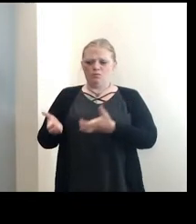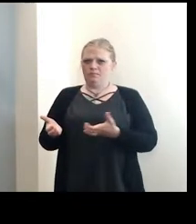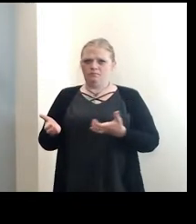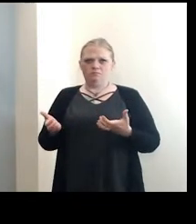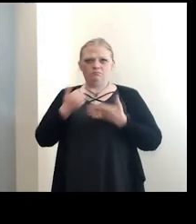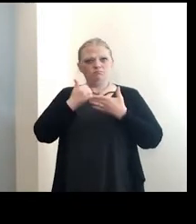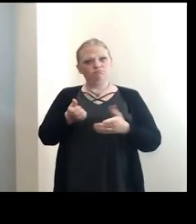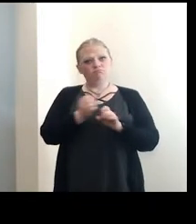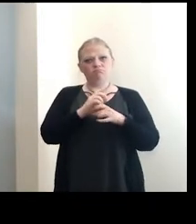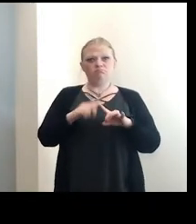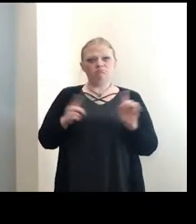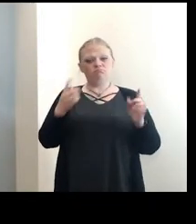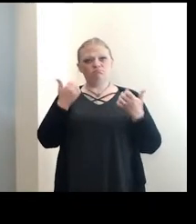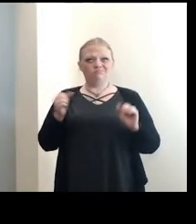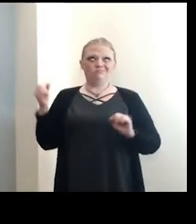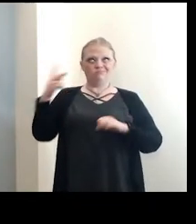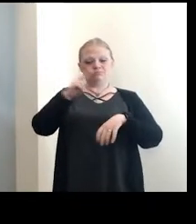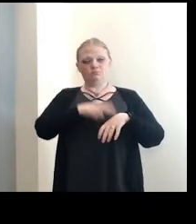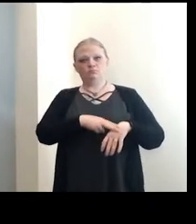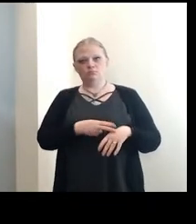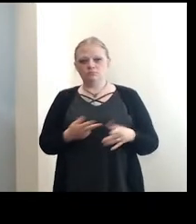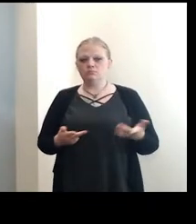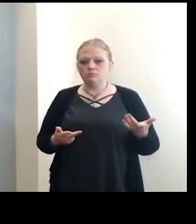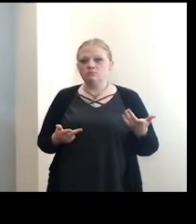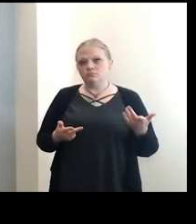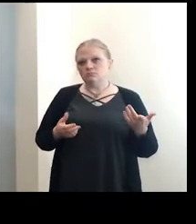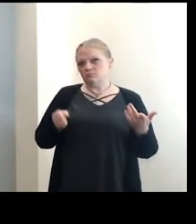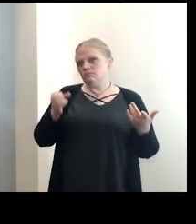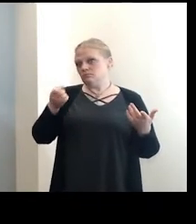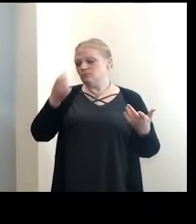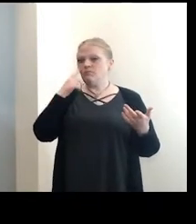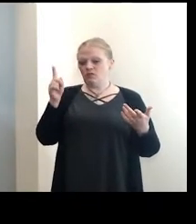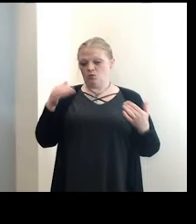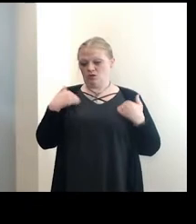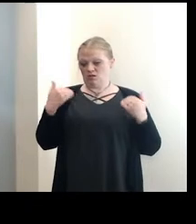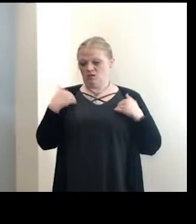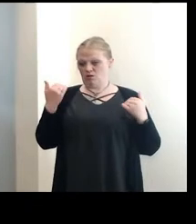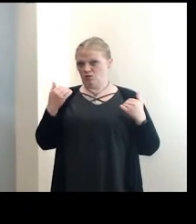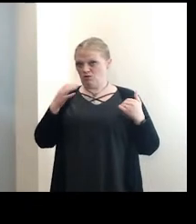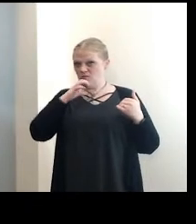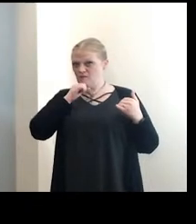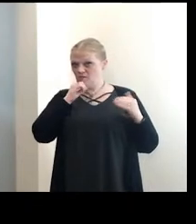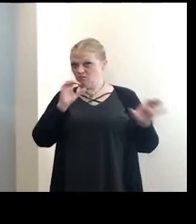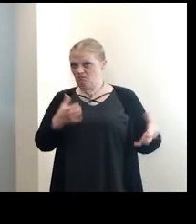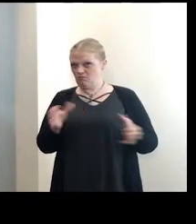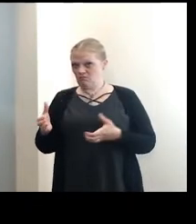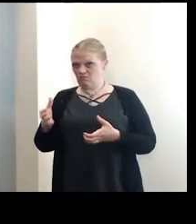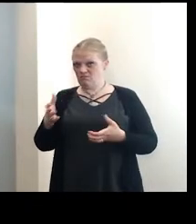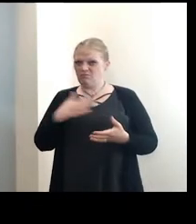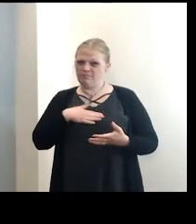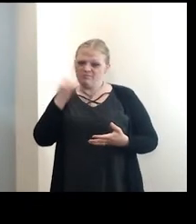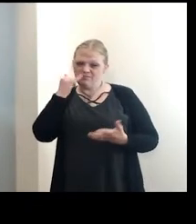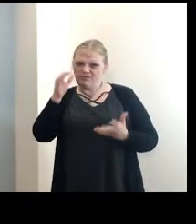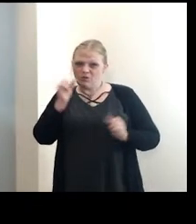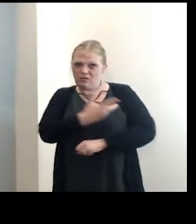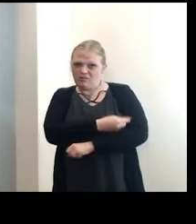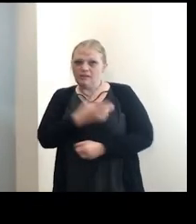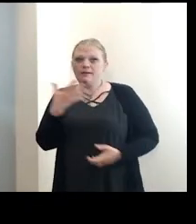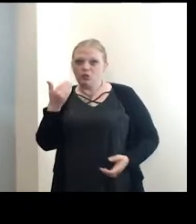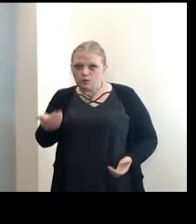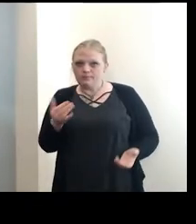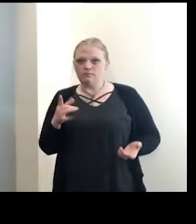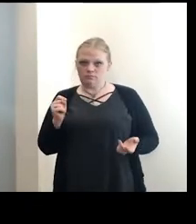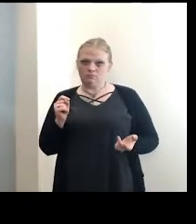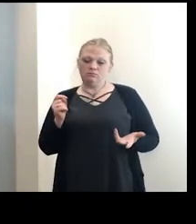for us to try to get back to normal. So for those that are in the younger age category, please, if you can get vaccinated, get vaccinated.